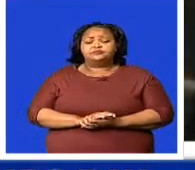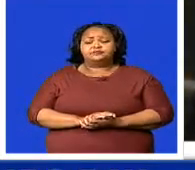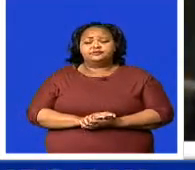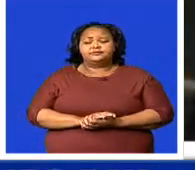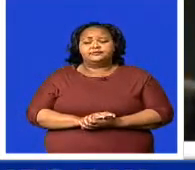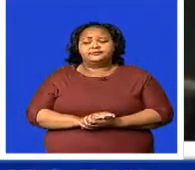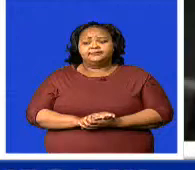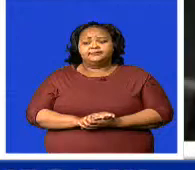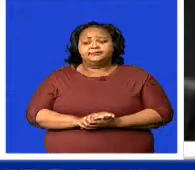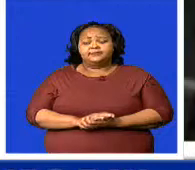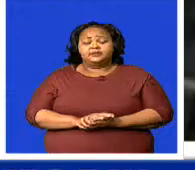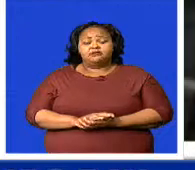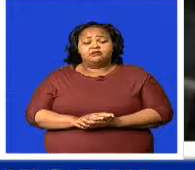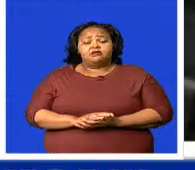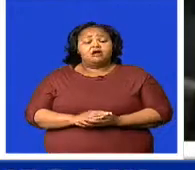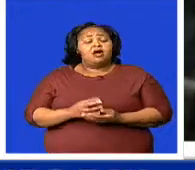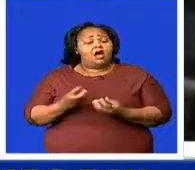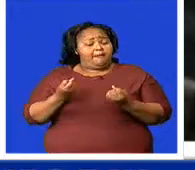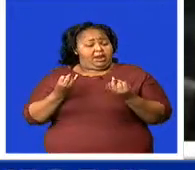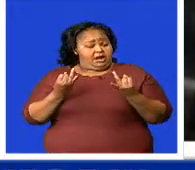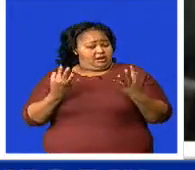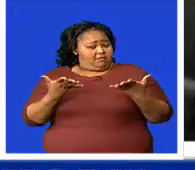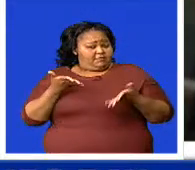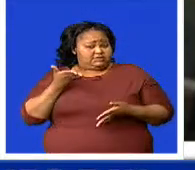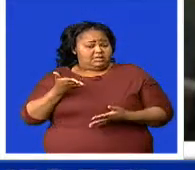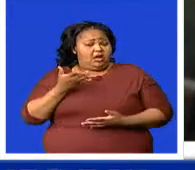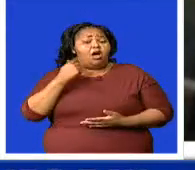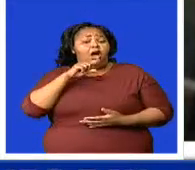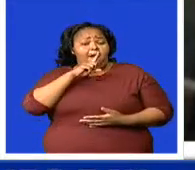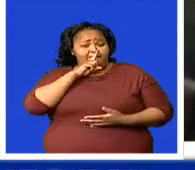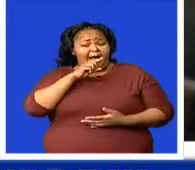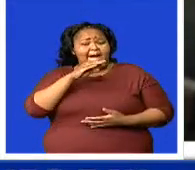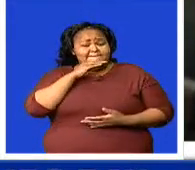these may be numbers, but these are human beings.